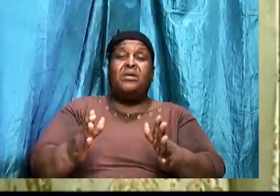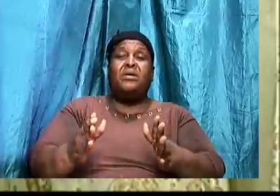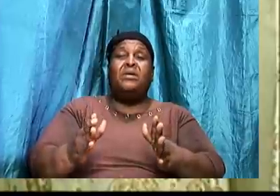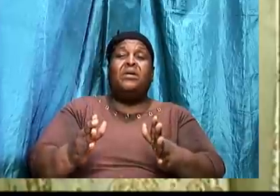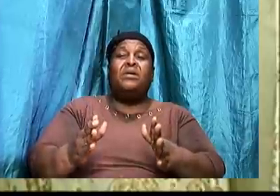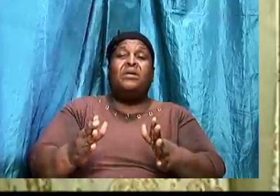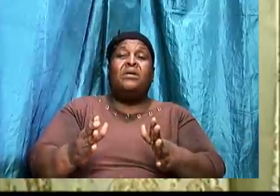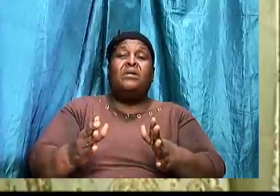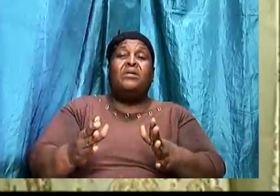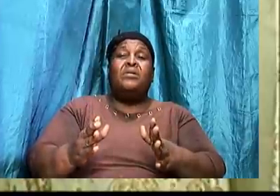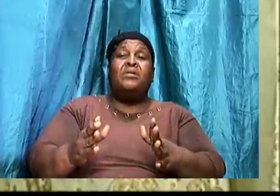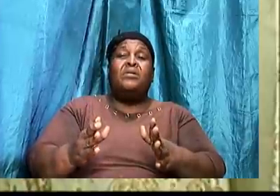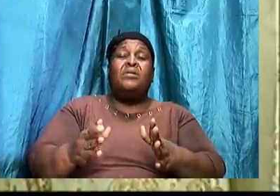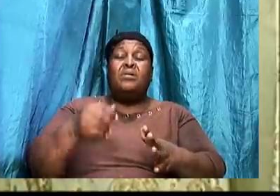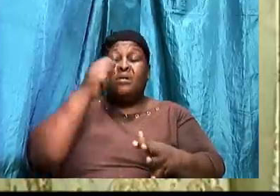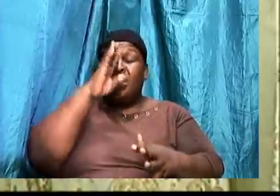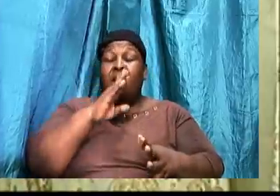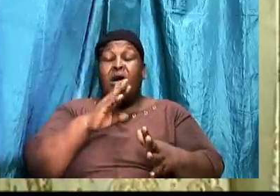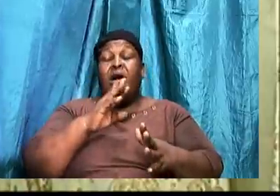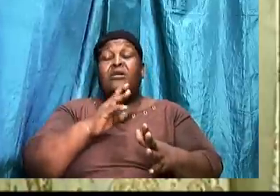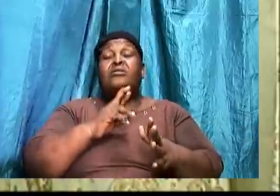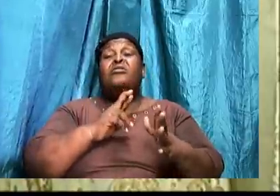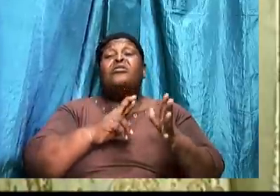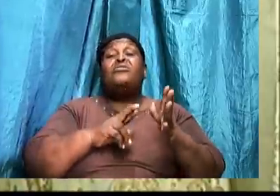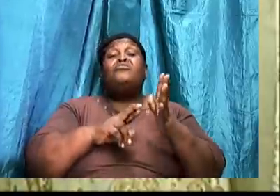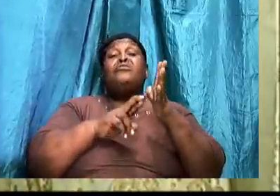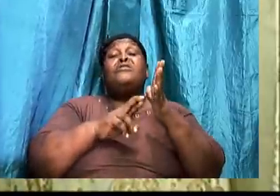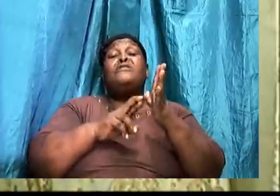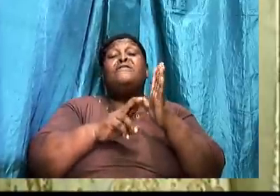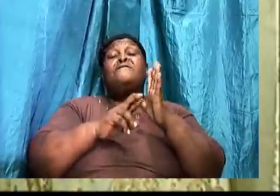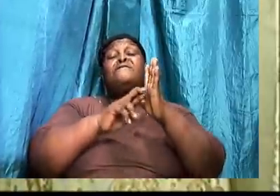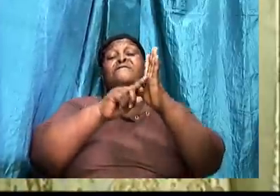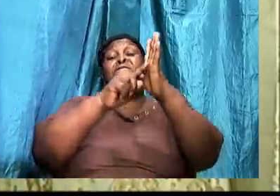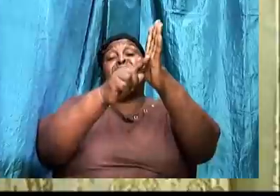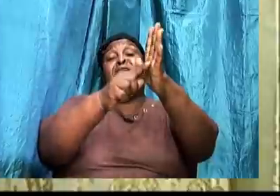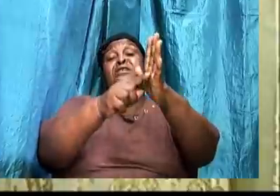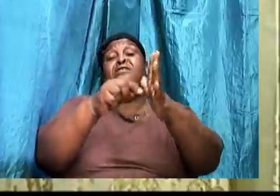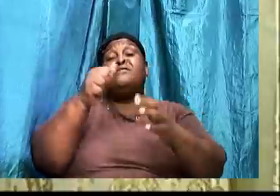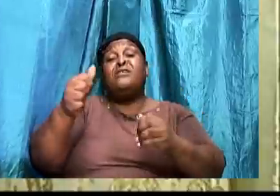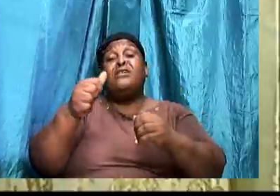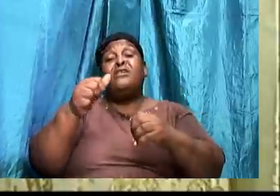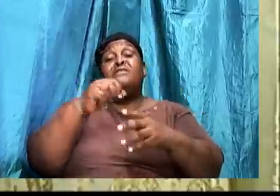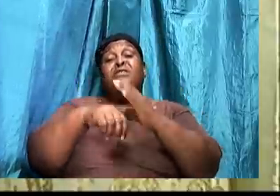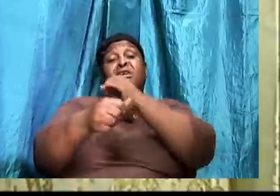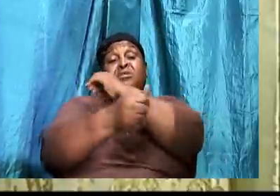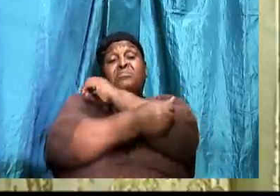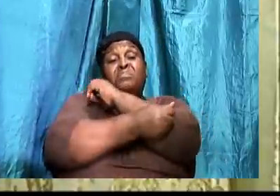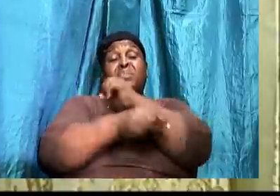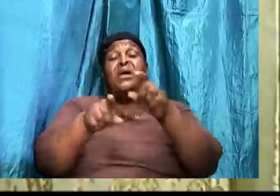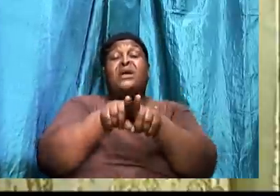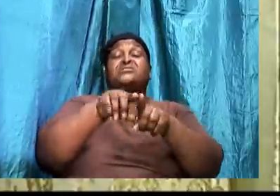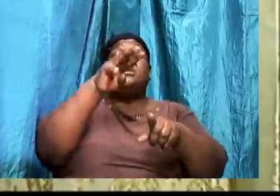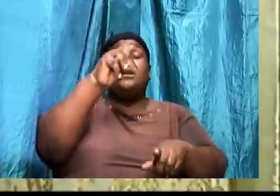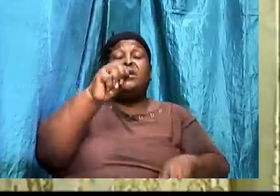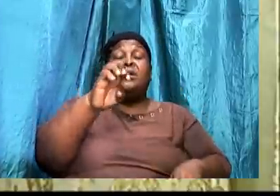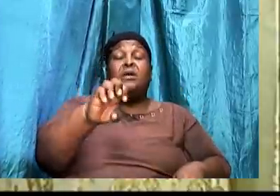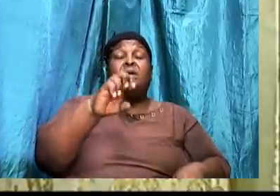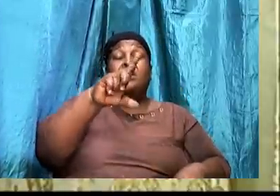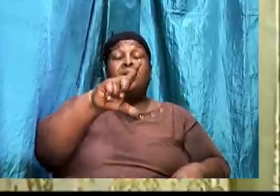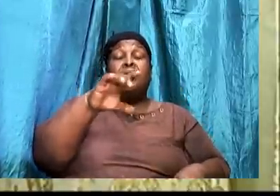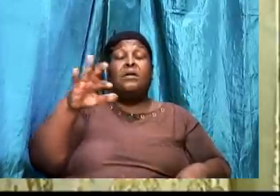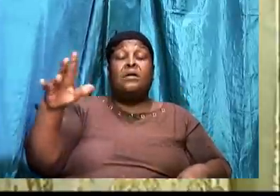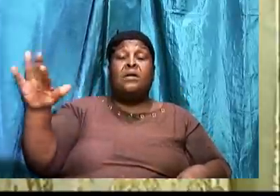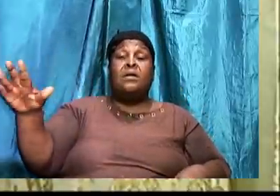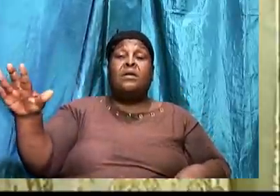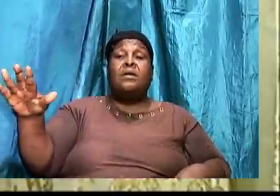Revealed himself. To Abraham. As Melchizedek. Abraham. Abraham knew. That there was something. About this Melchizedek.